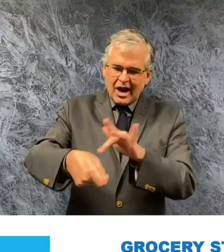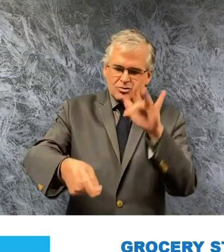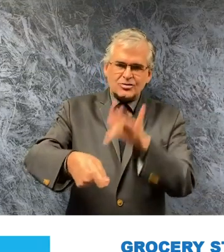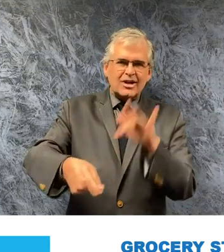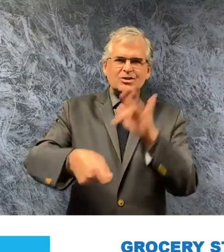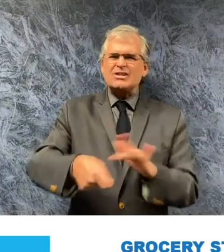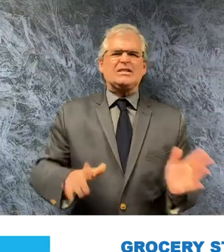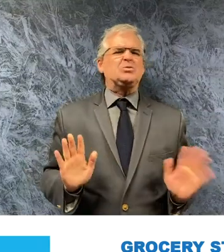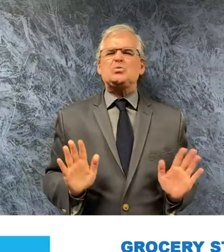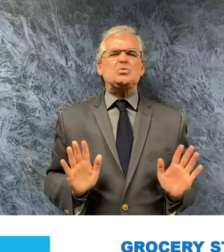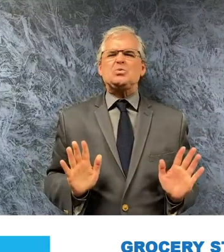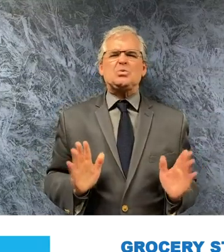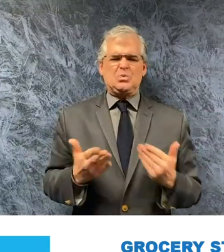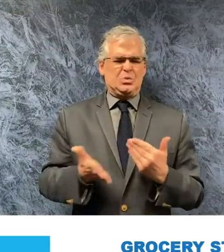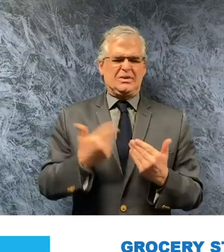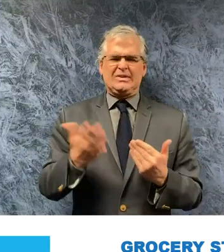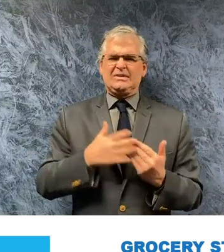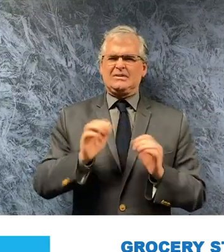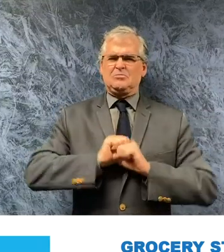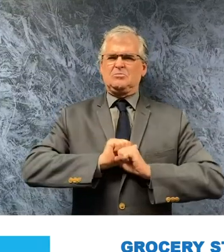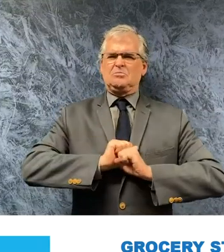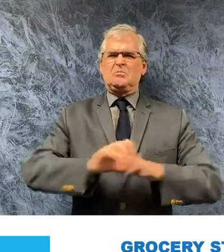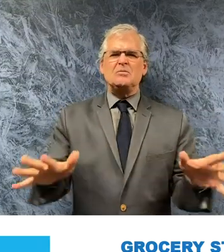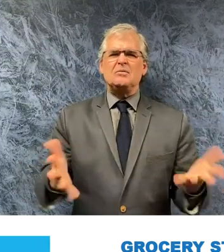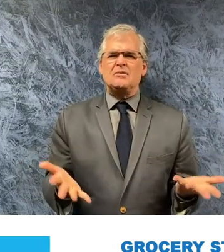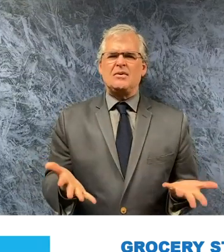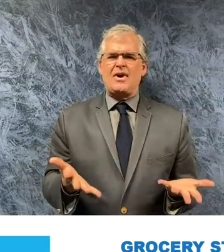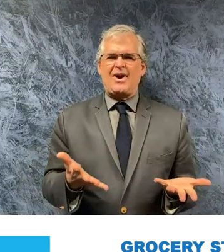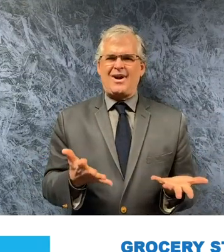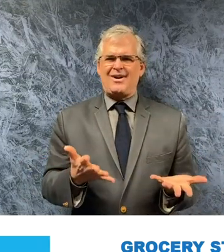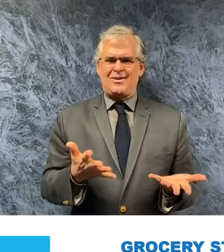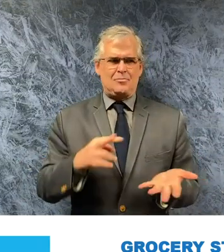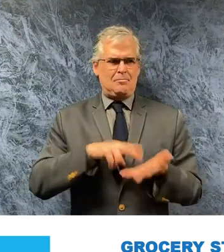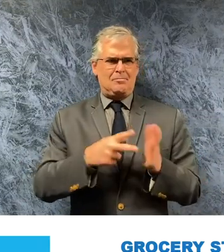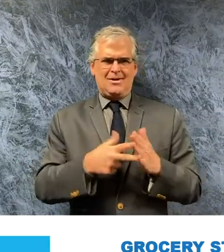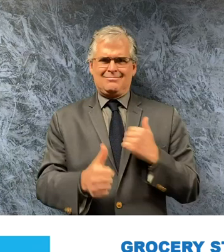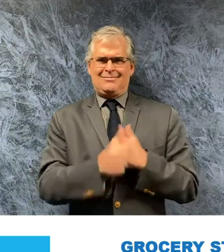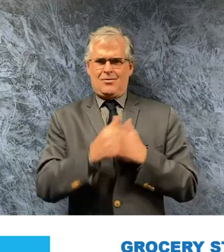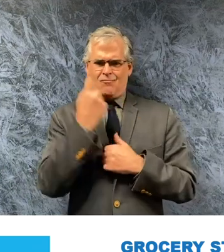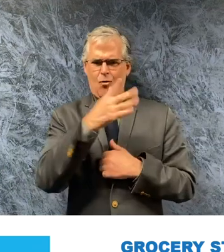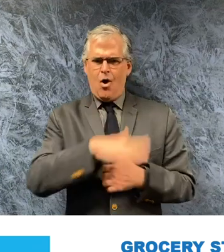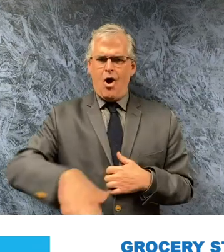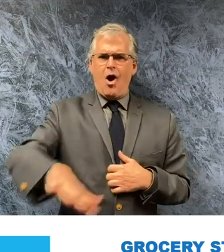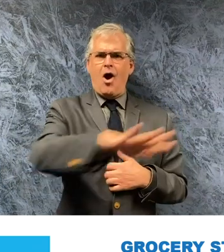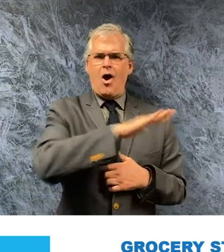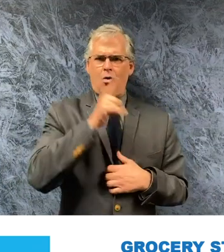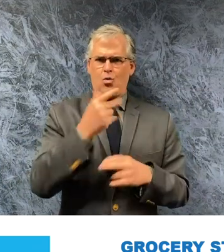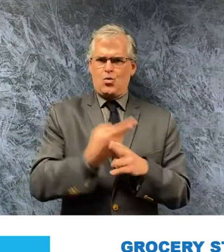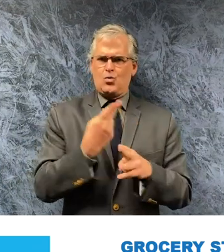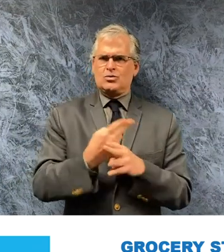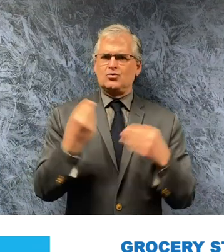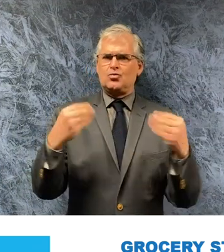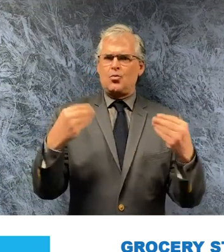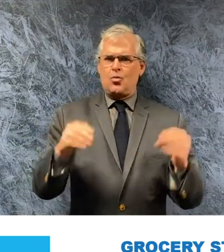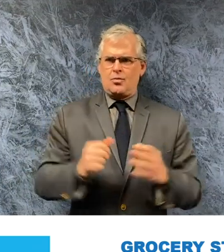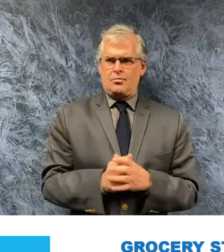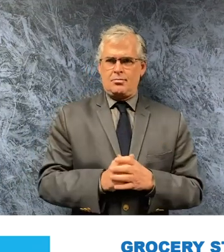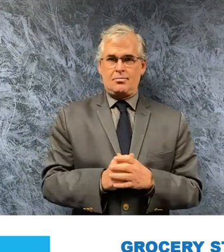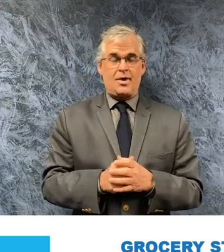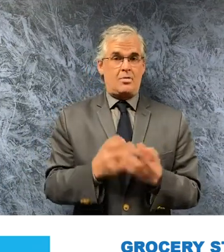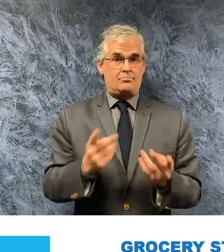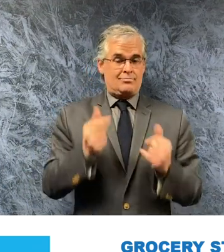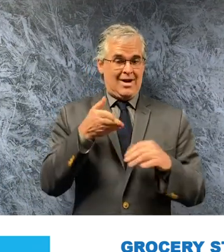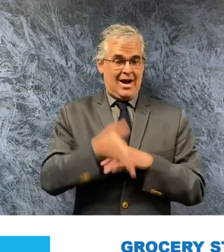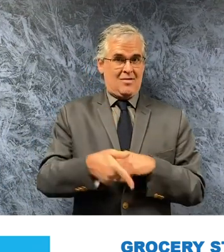jeopardizing the health and safety of all of those who utilize these stores and right after i'm done here the